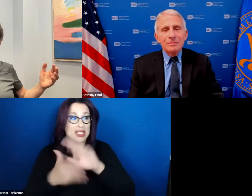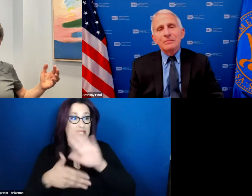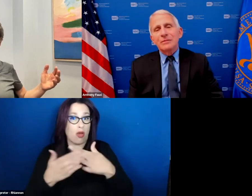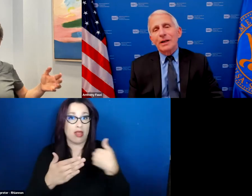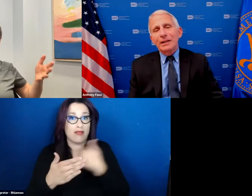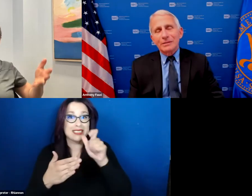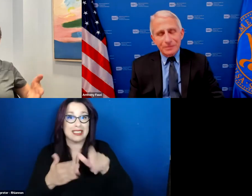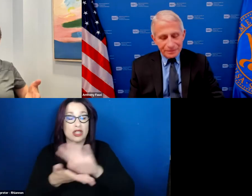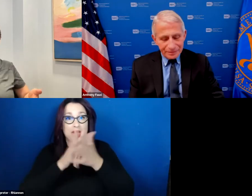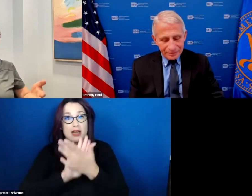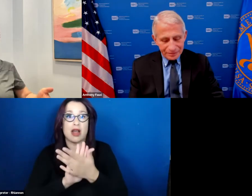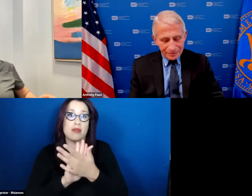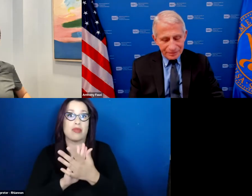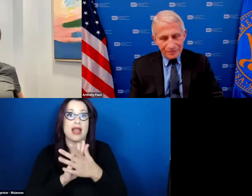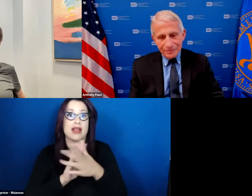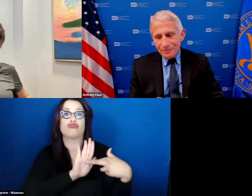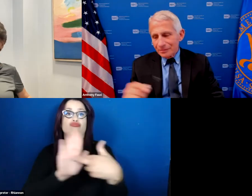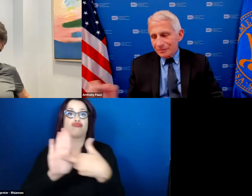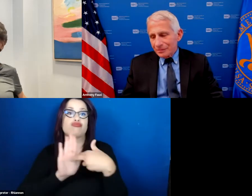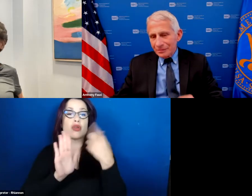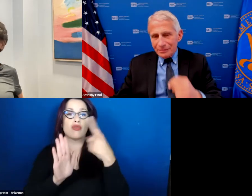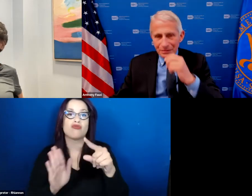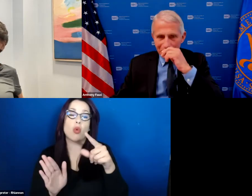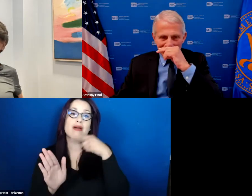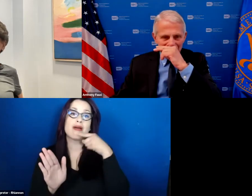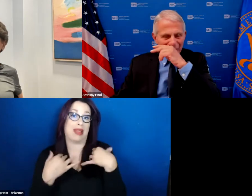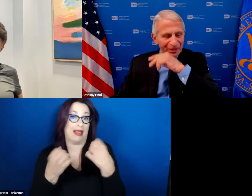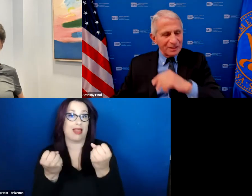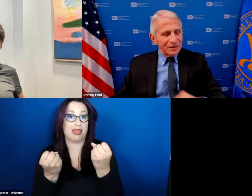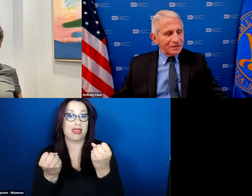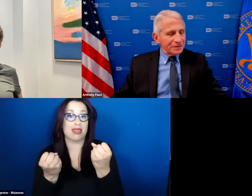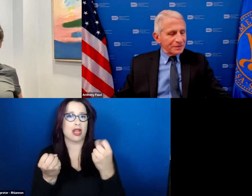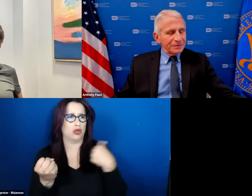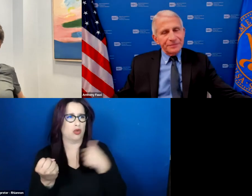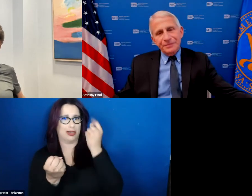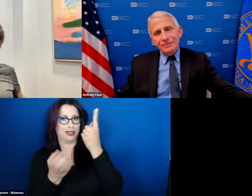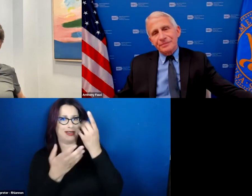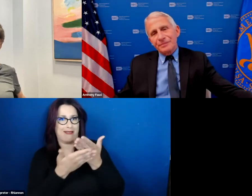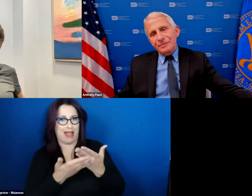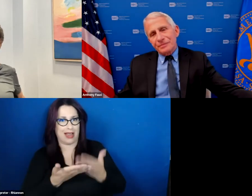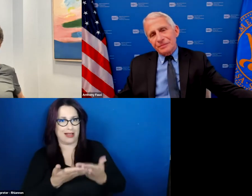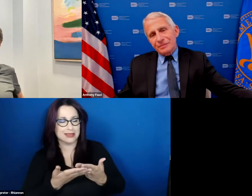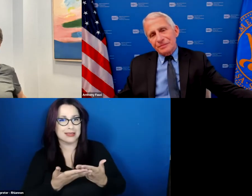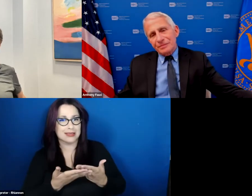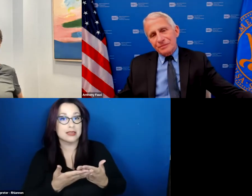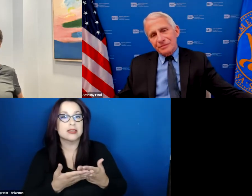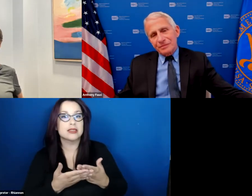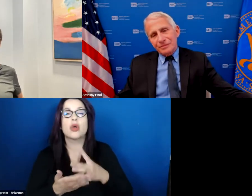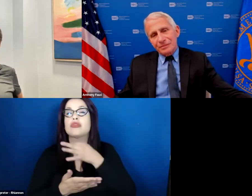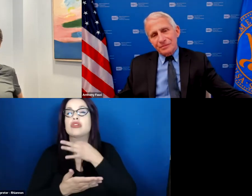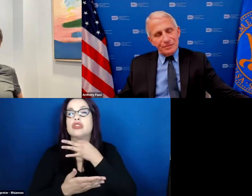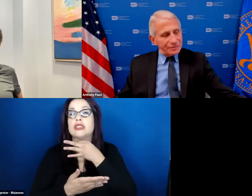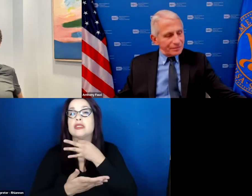right we we understand the facts I wonder if you see you know if you could recommend changes